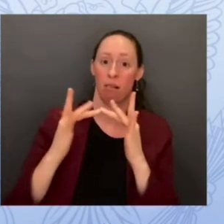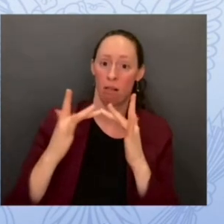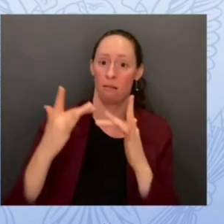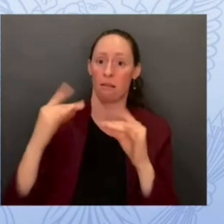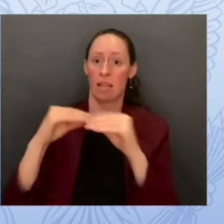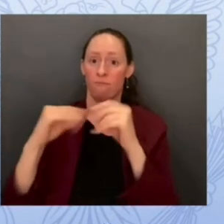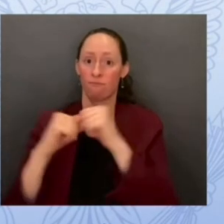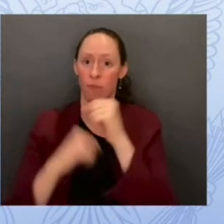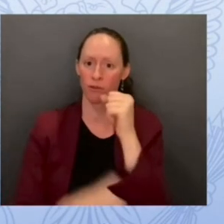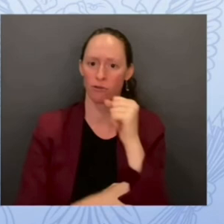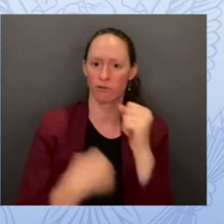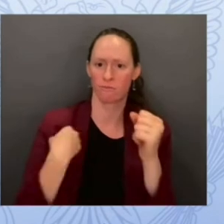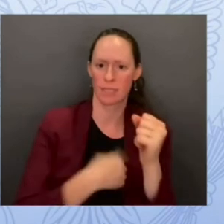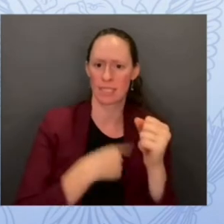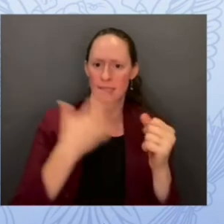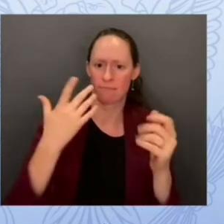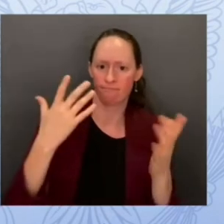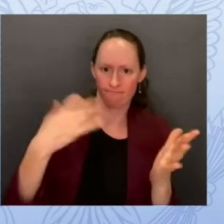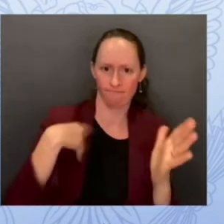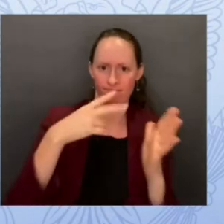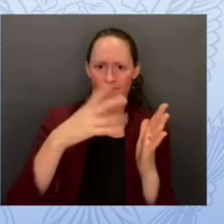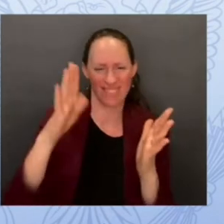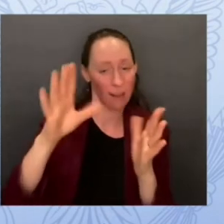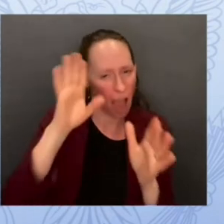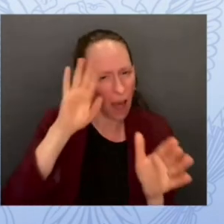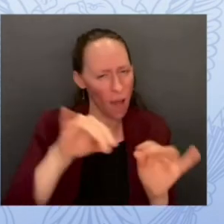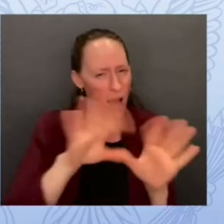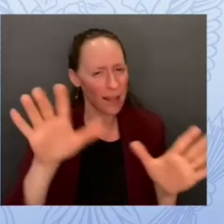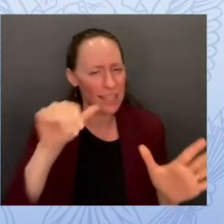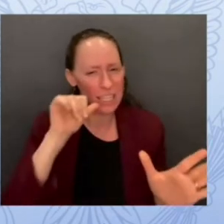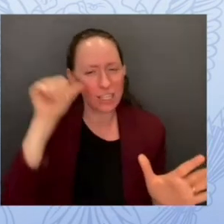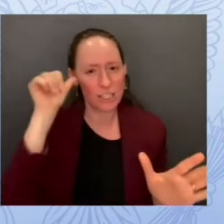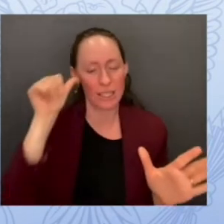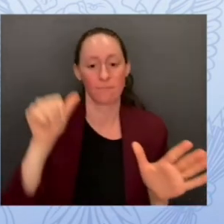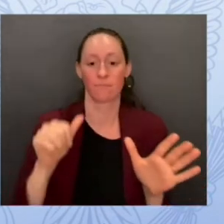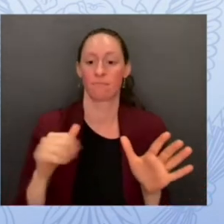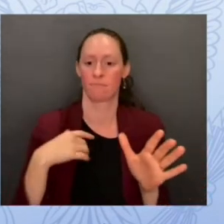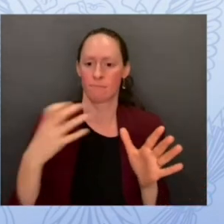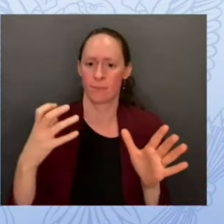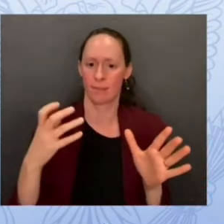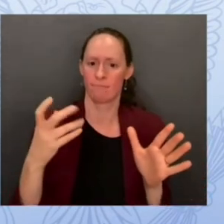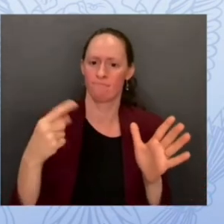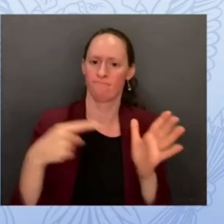yesterday the words that jumped out at us were defensible